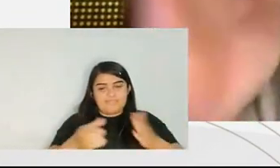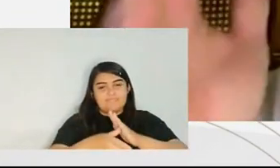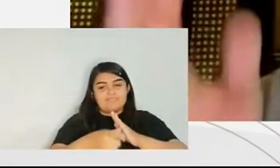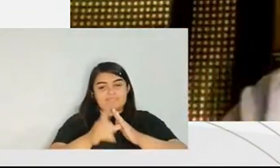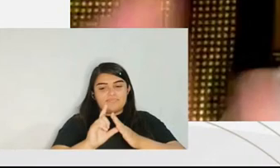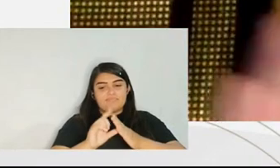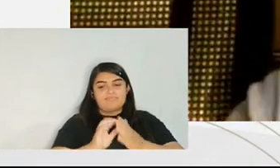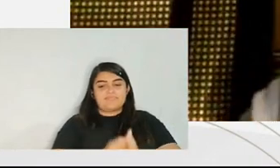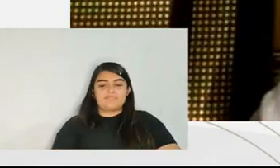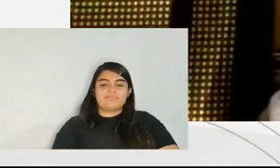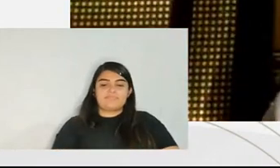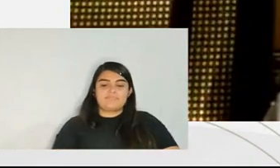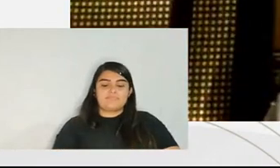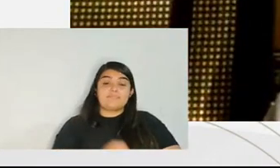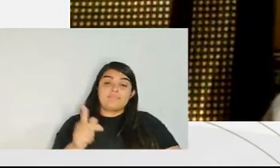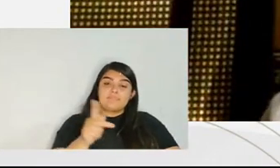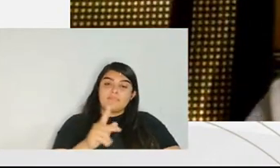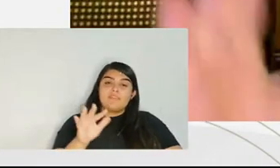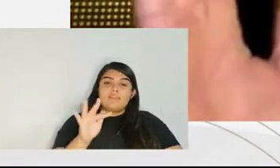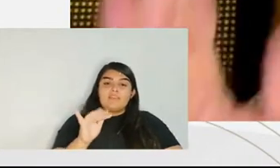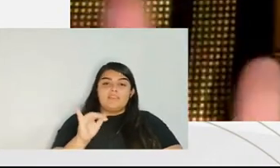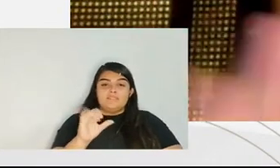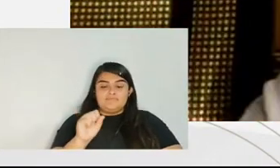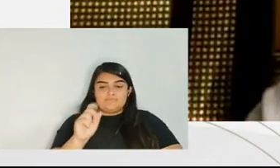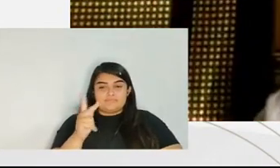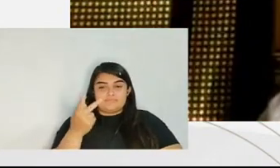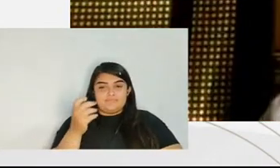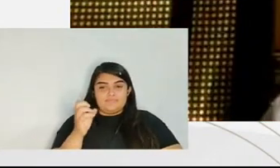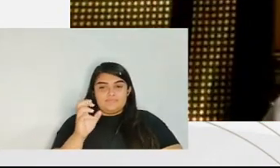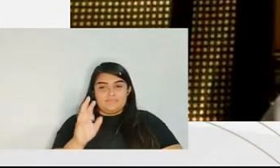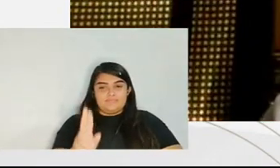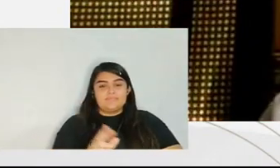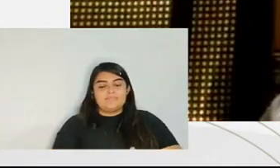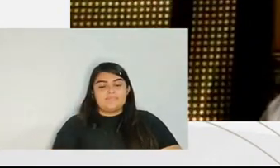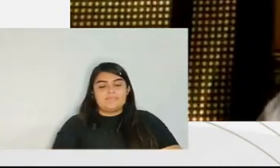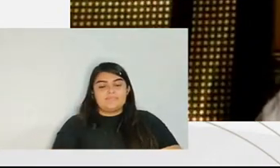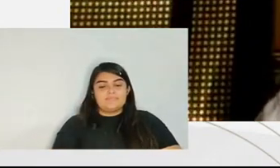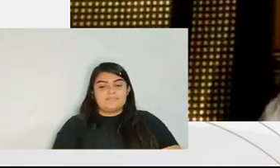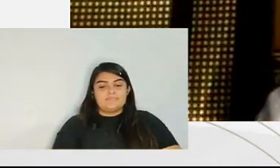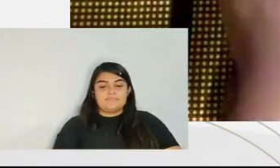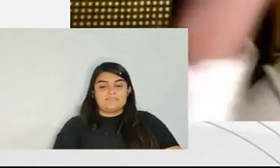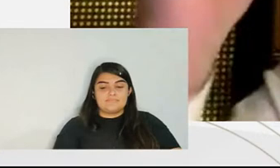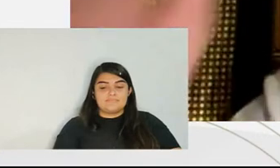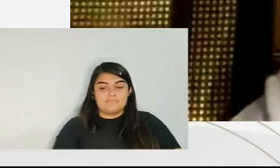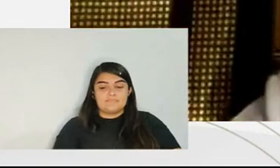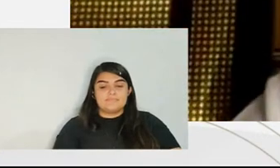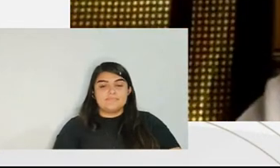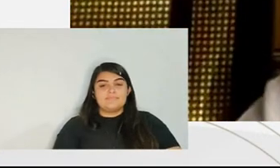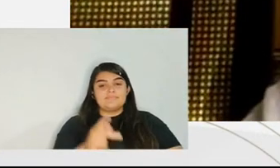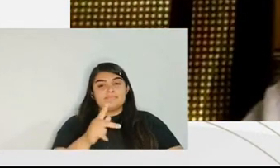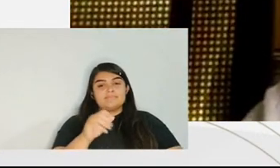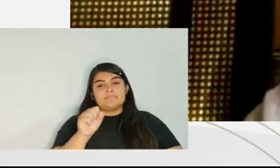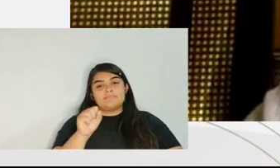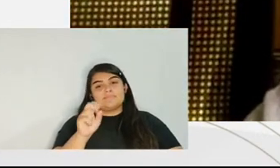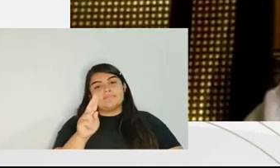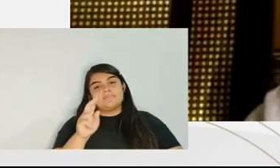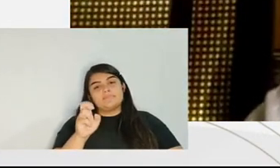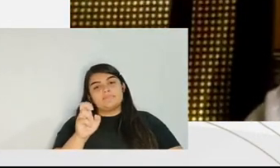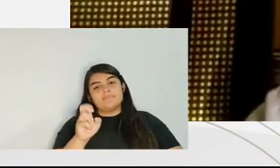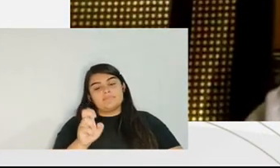um thank you um you um and some